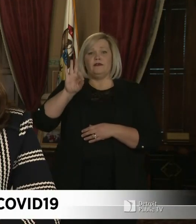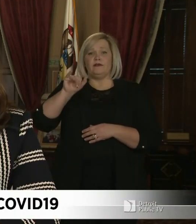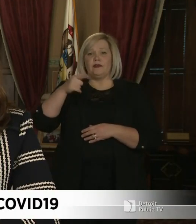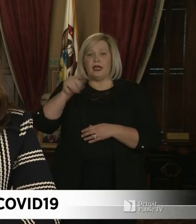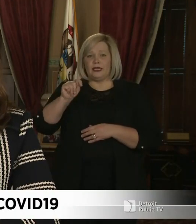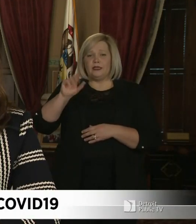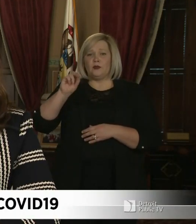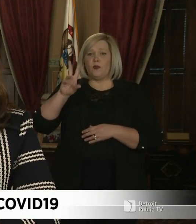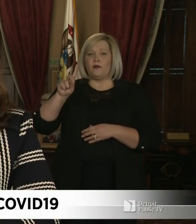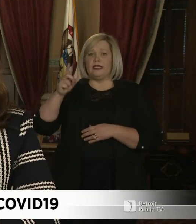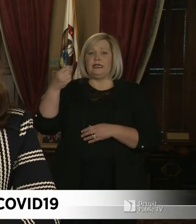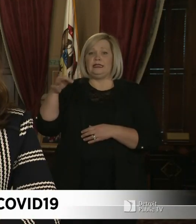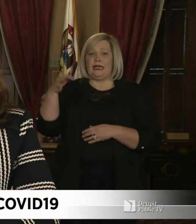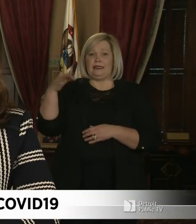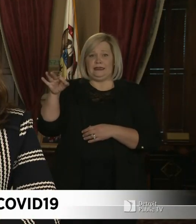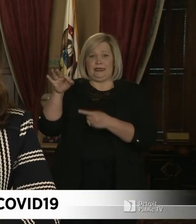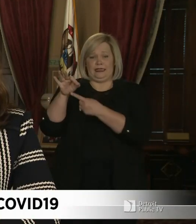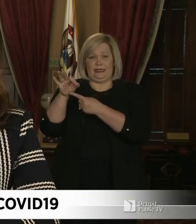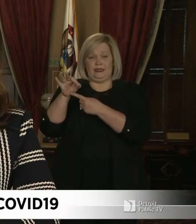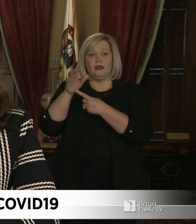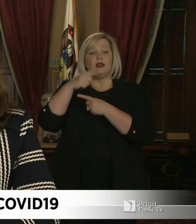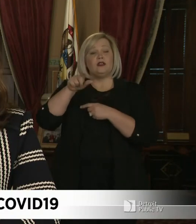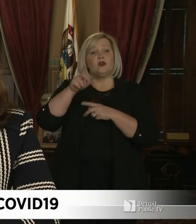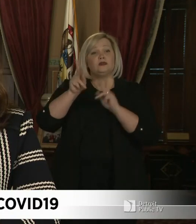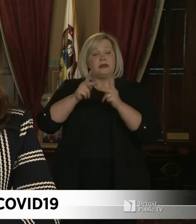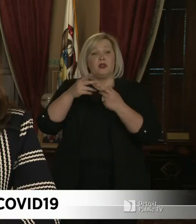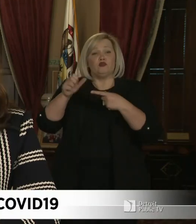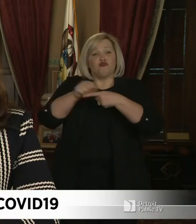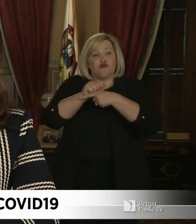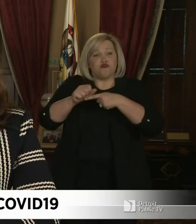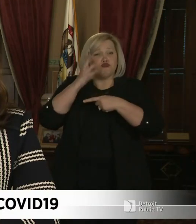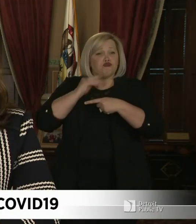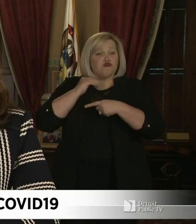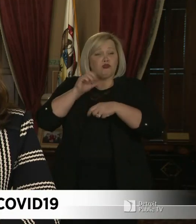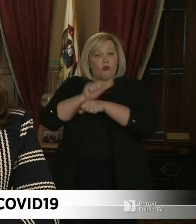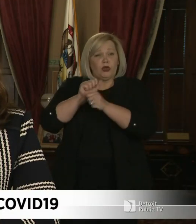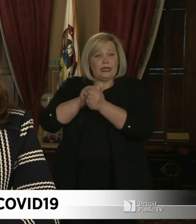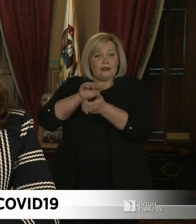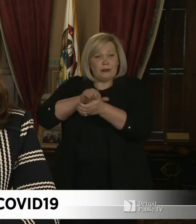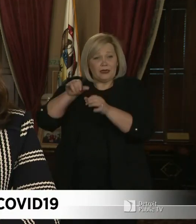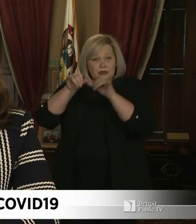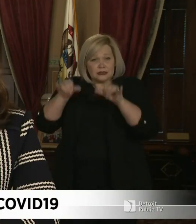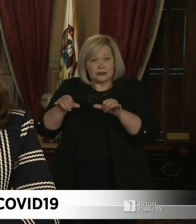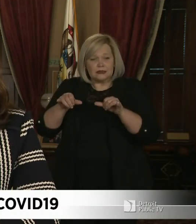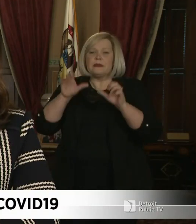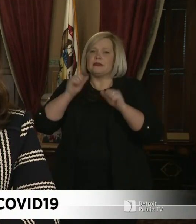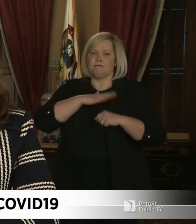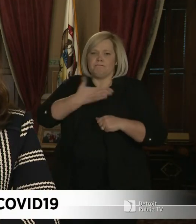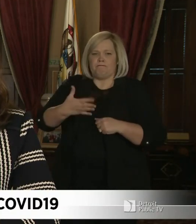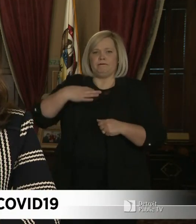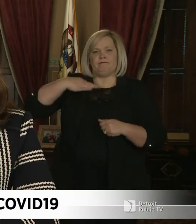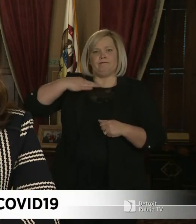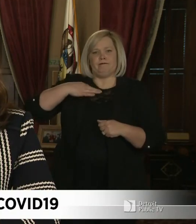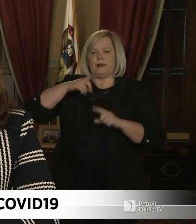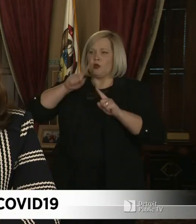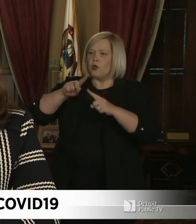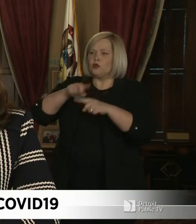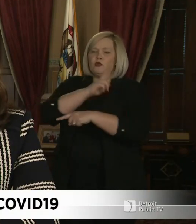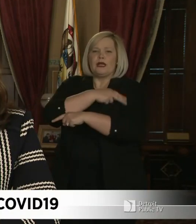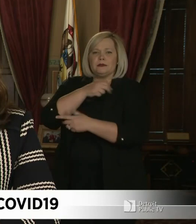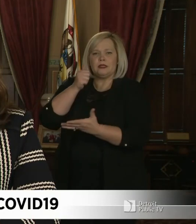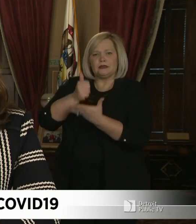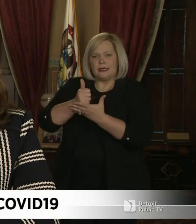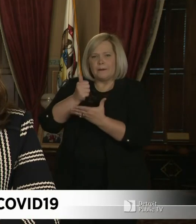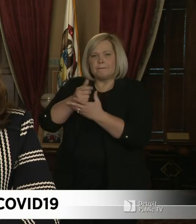where trained medical professionals can register to serve their fellow Michiganders by assisting hospitals in fighting